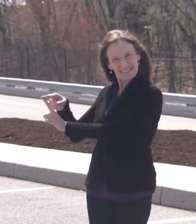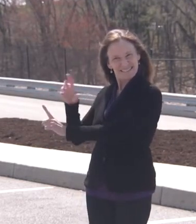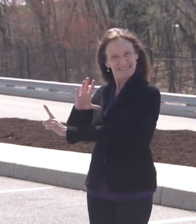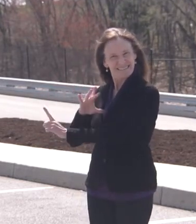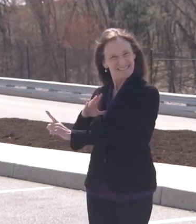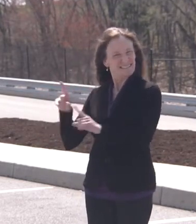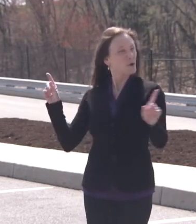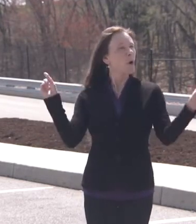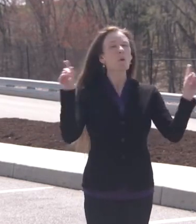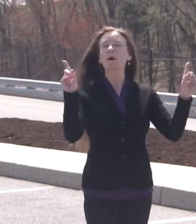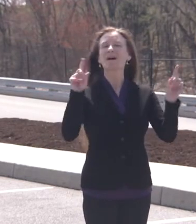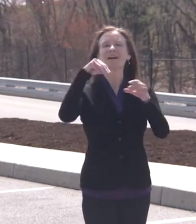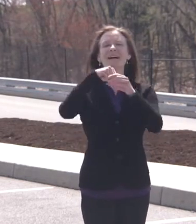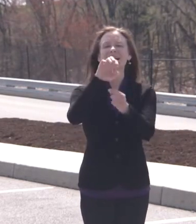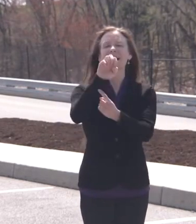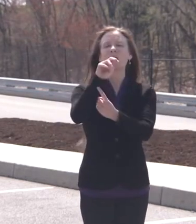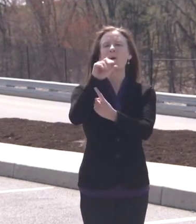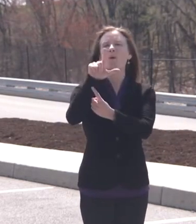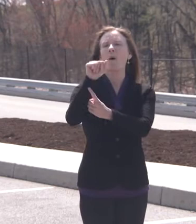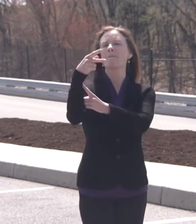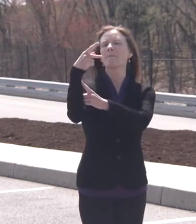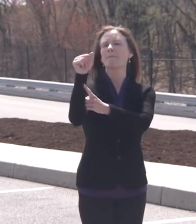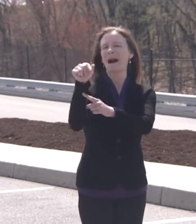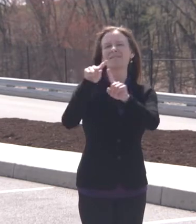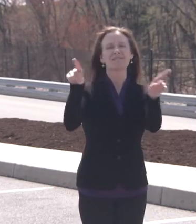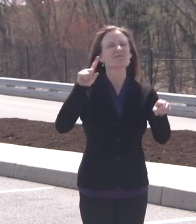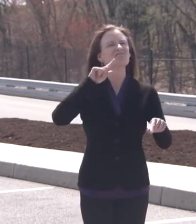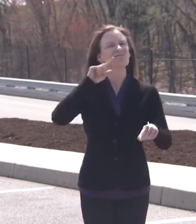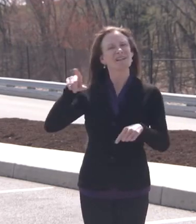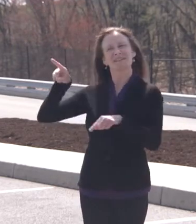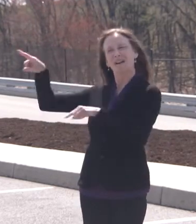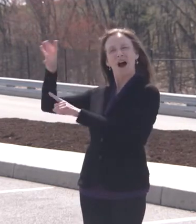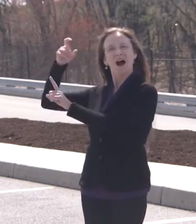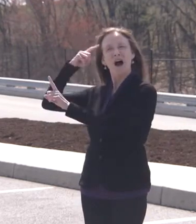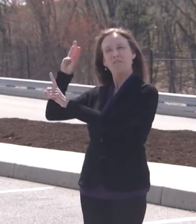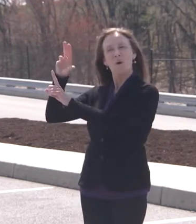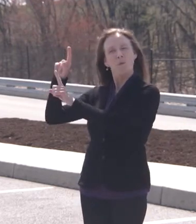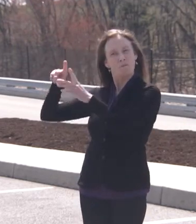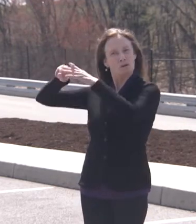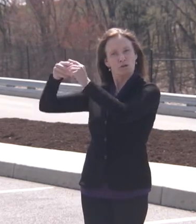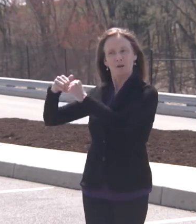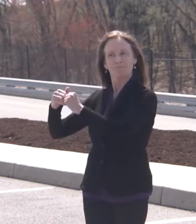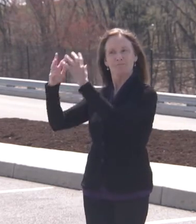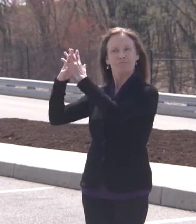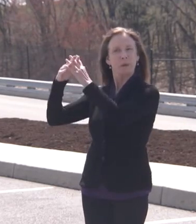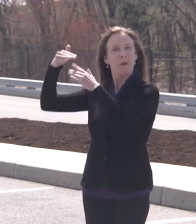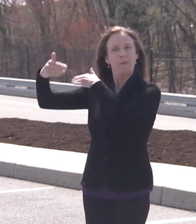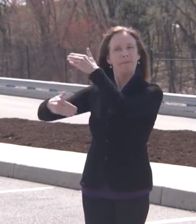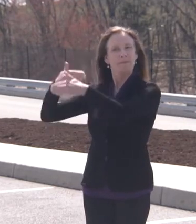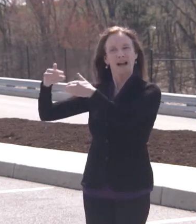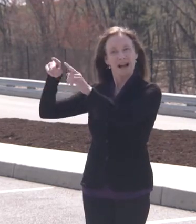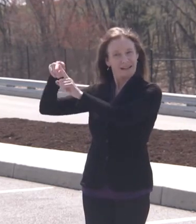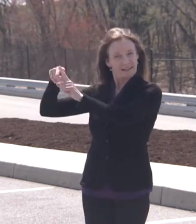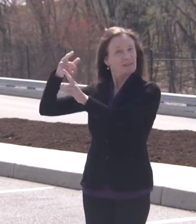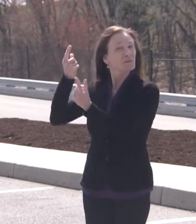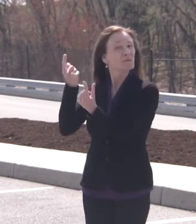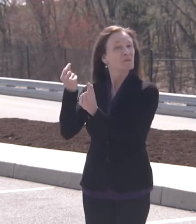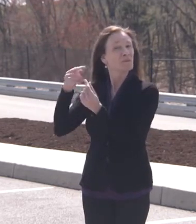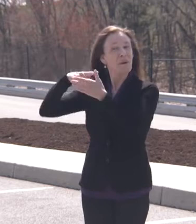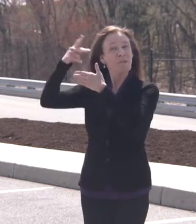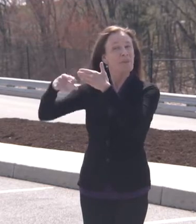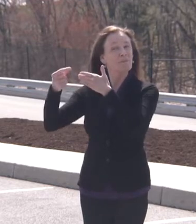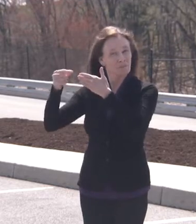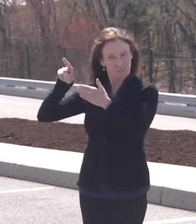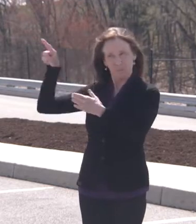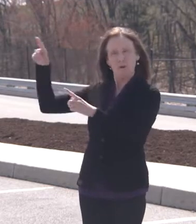for his initiative to prioritize supermarket workers for the COVID-19 vaccine. We're also very